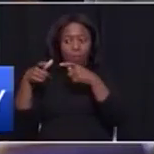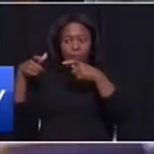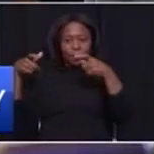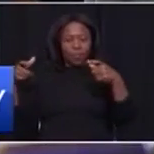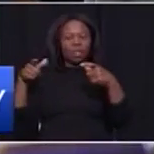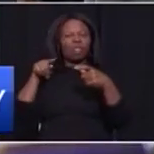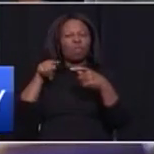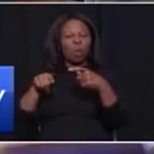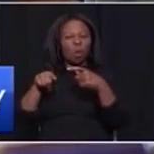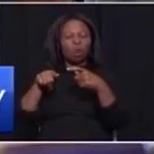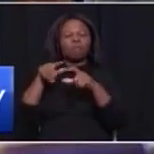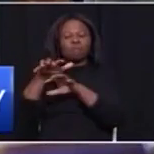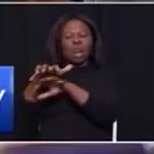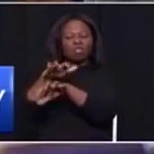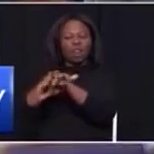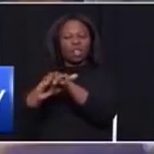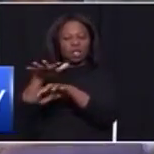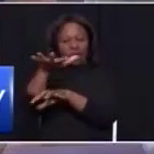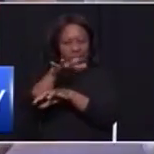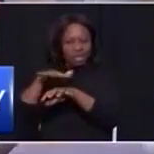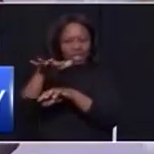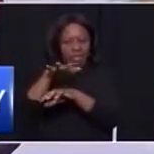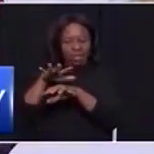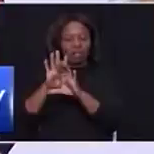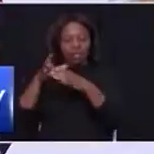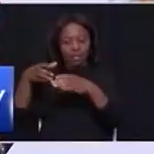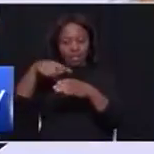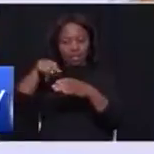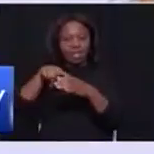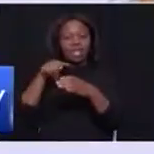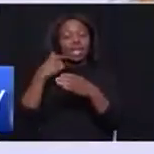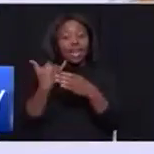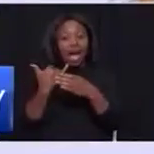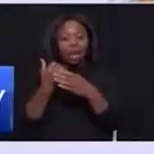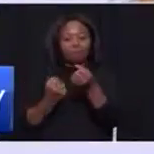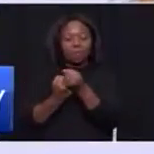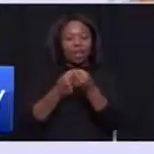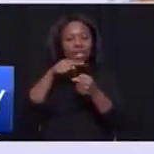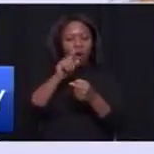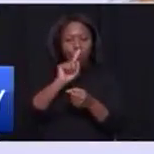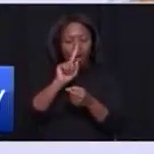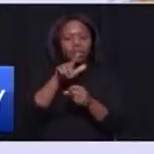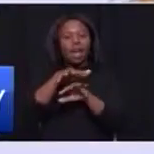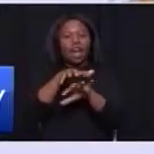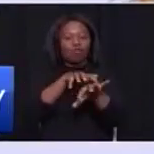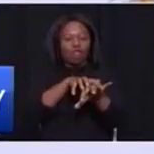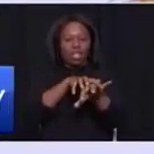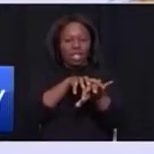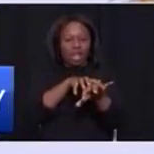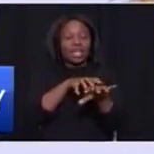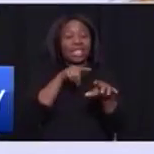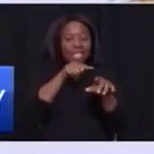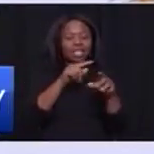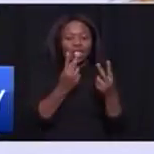the agri-industrial structure sector to boost agro-processing as an important new